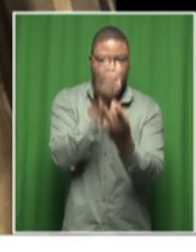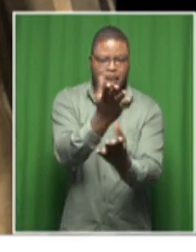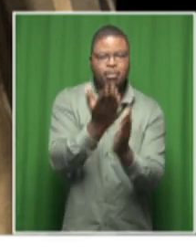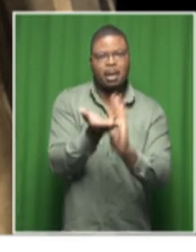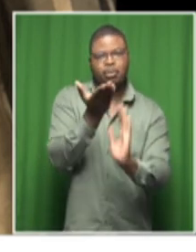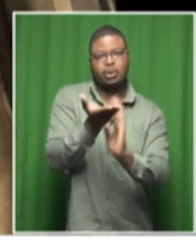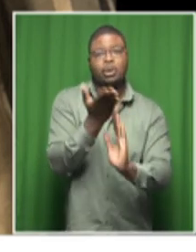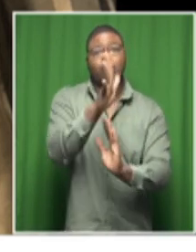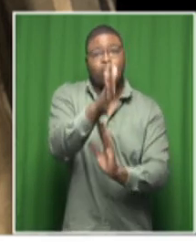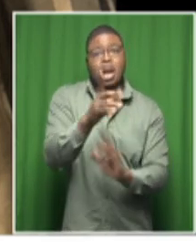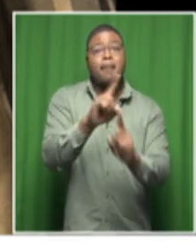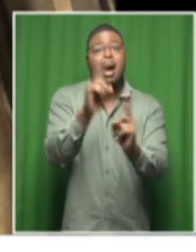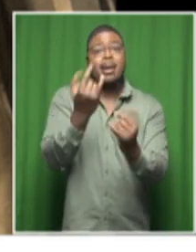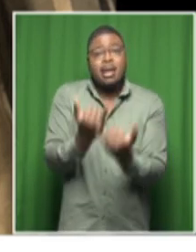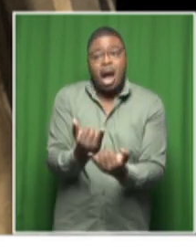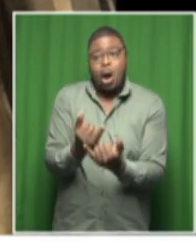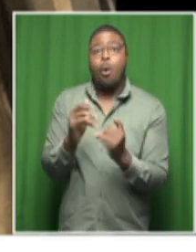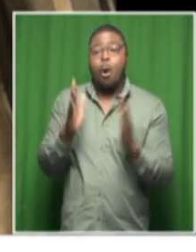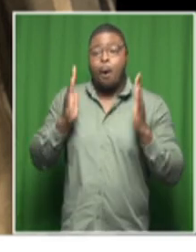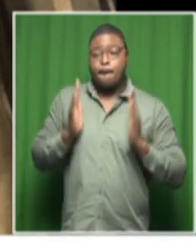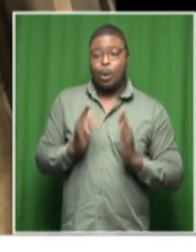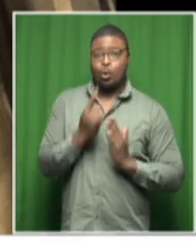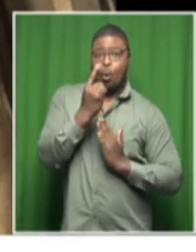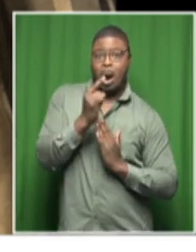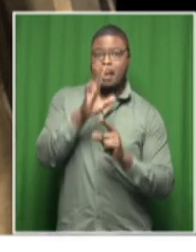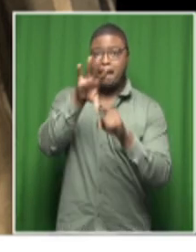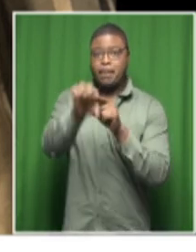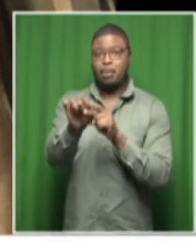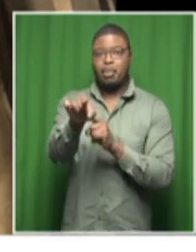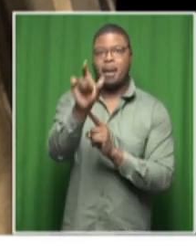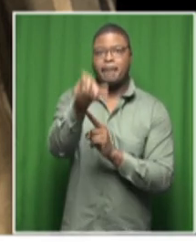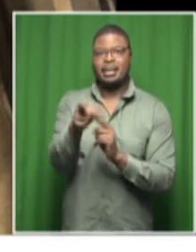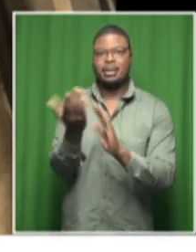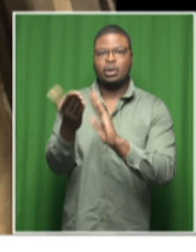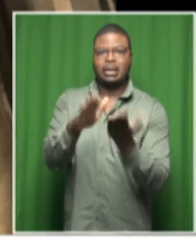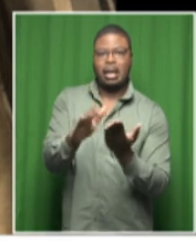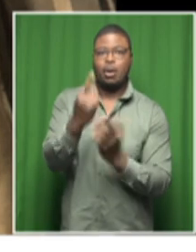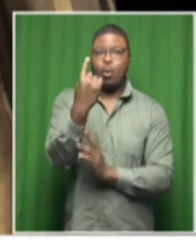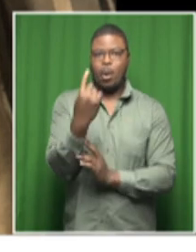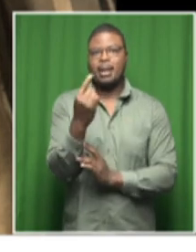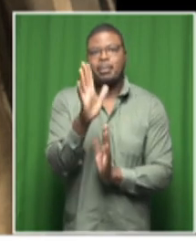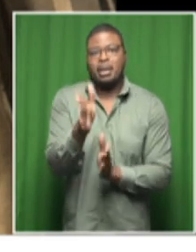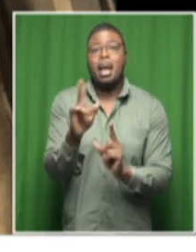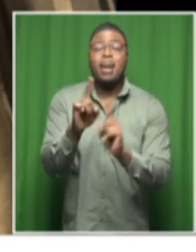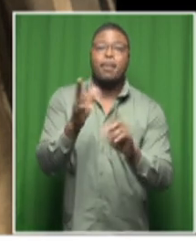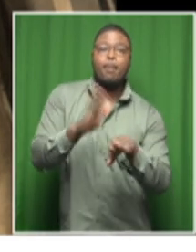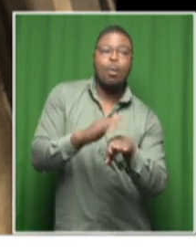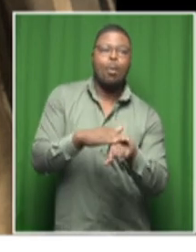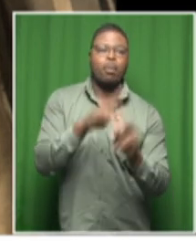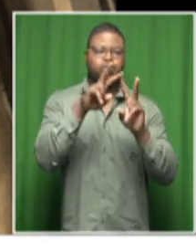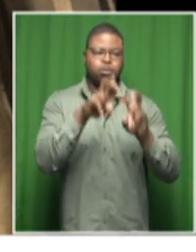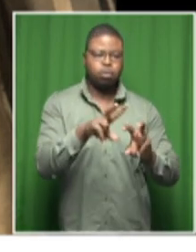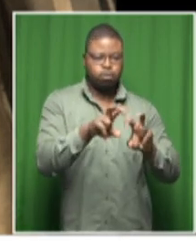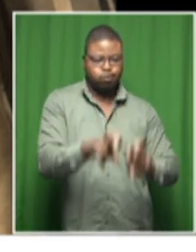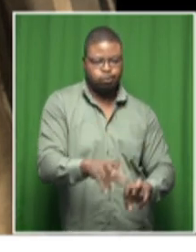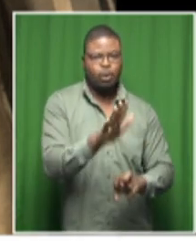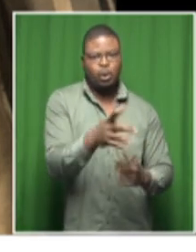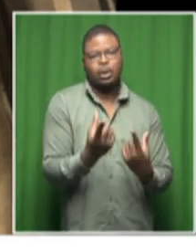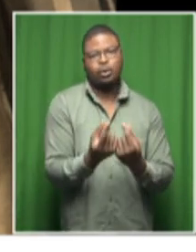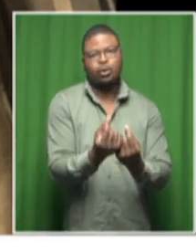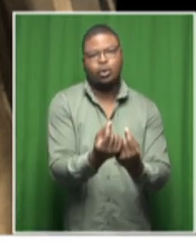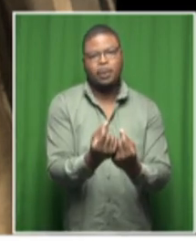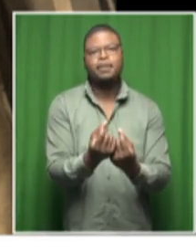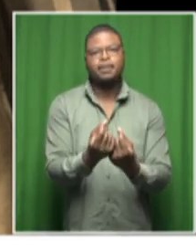only have one reported and confirmed that the body that has been retrieved and after